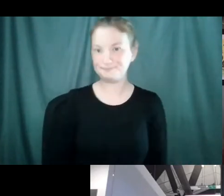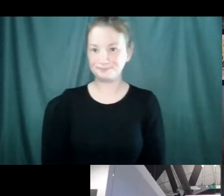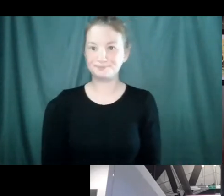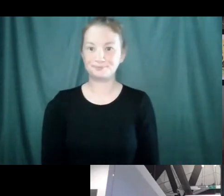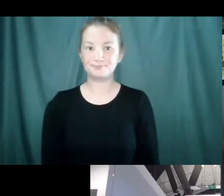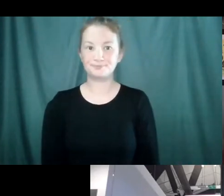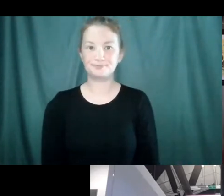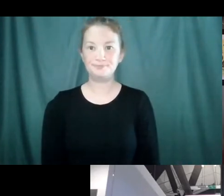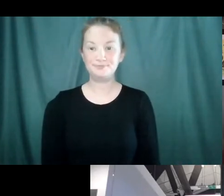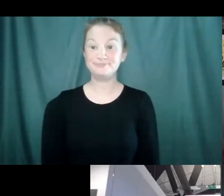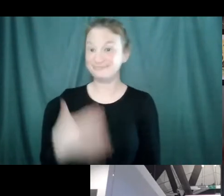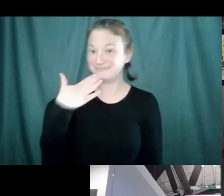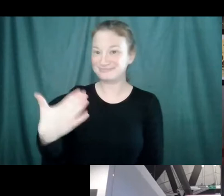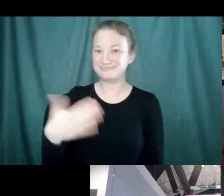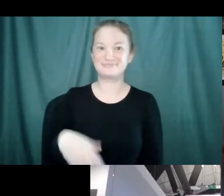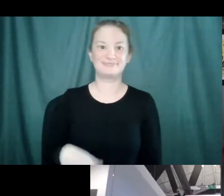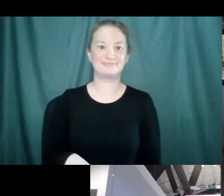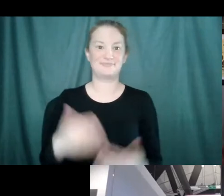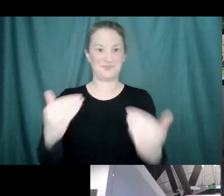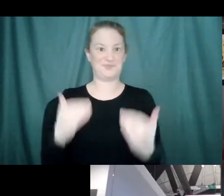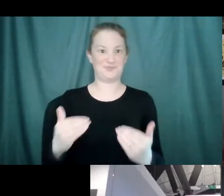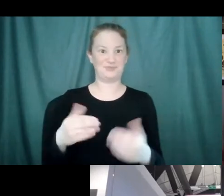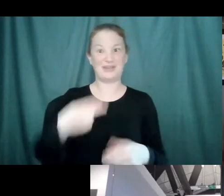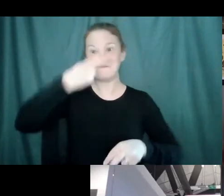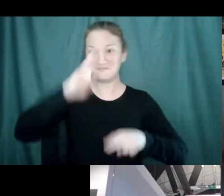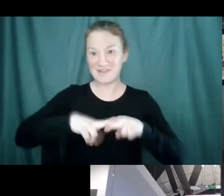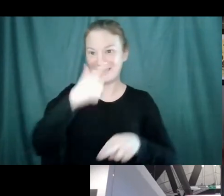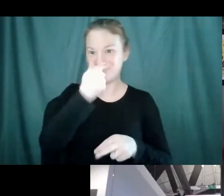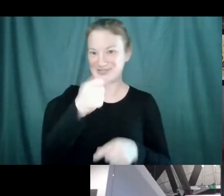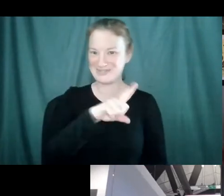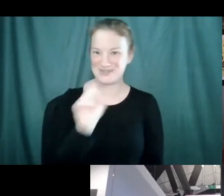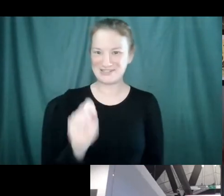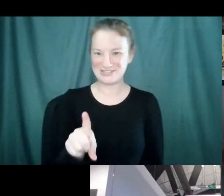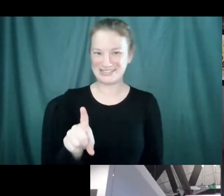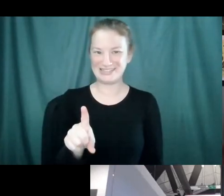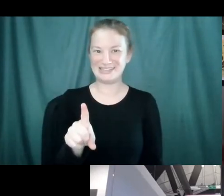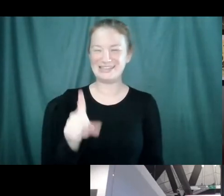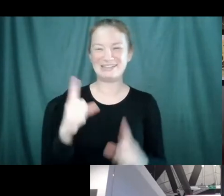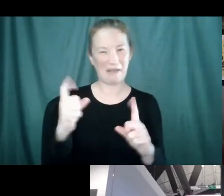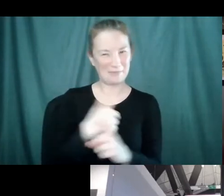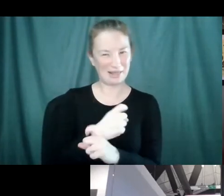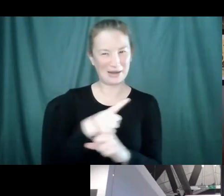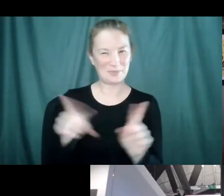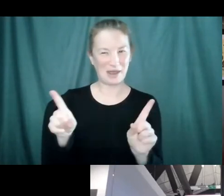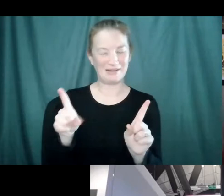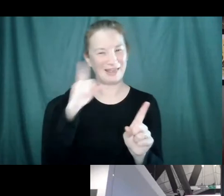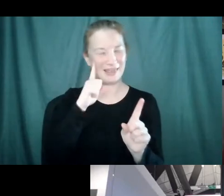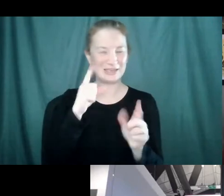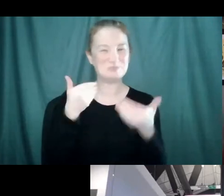Sounds good. Thank you. Here's a really fun and interesting question that is also going to be complicated, but I think is worth tackling.